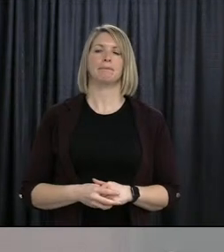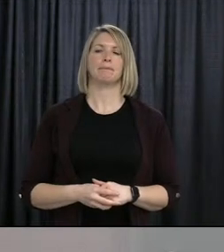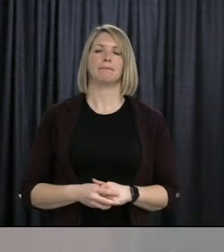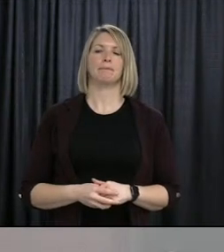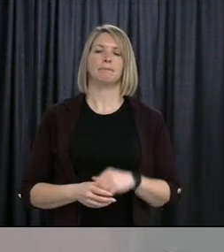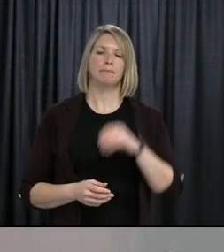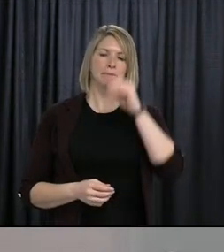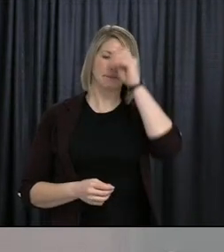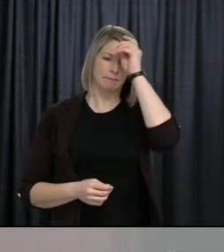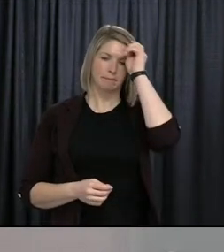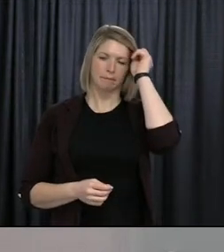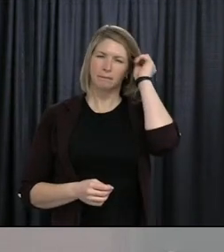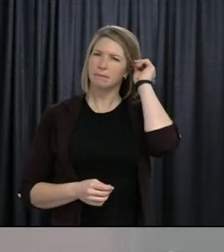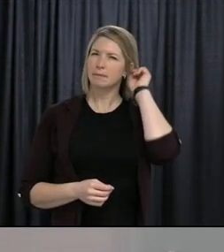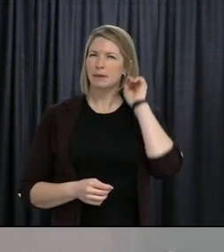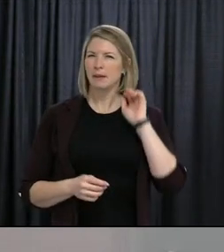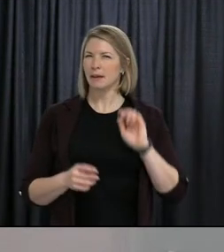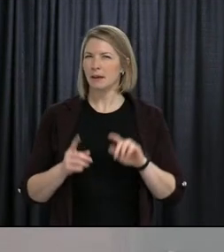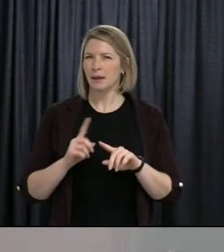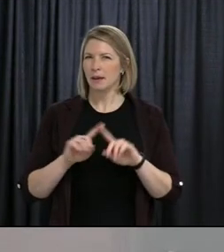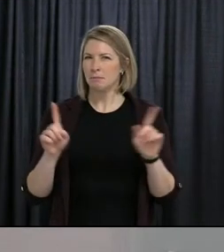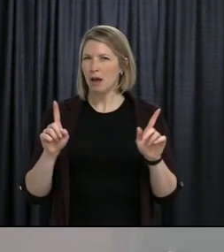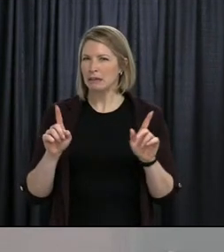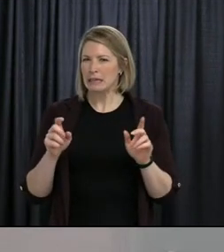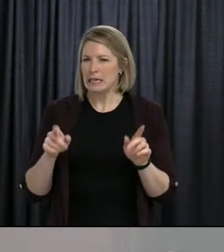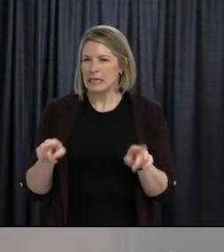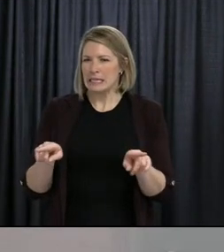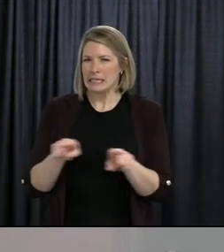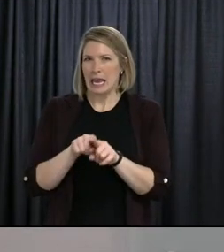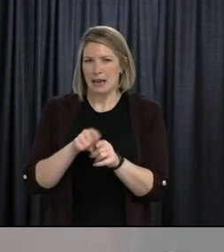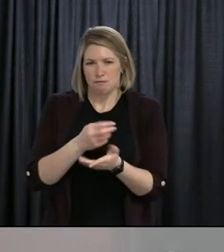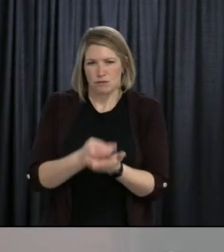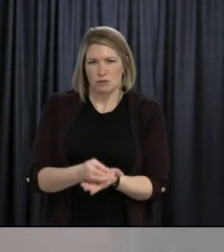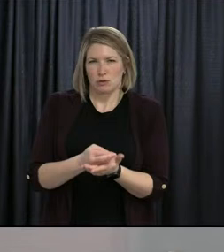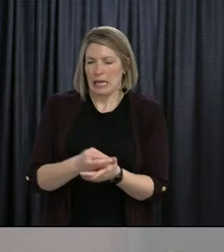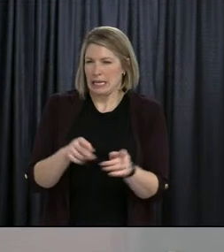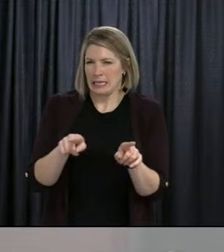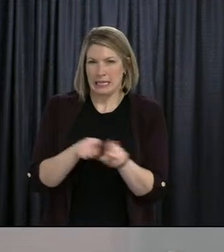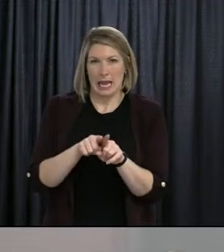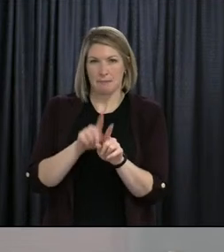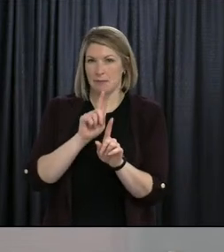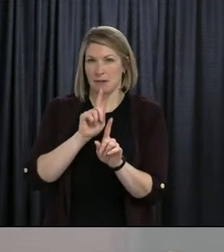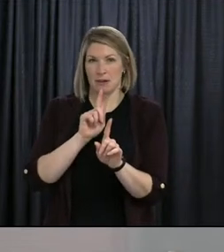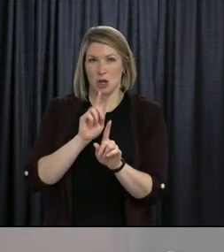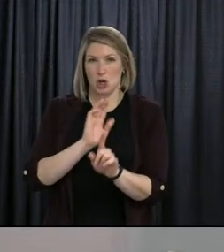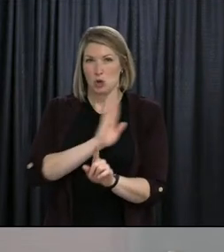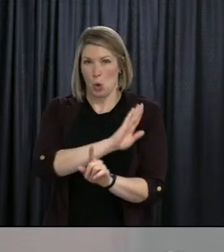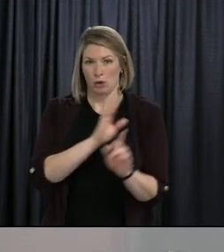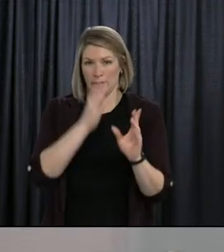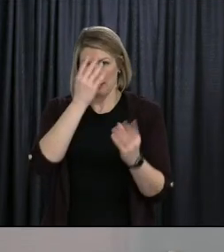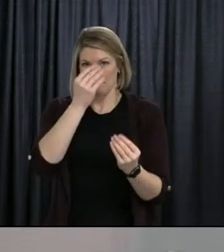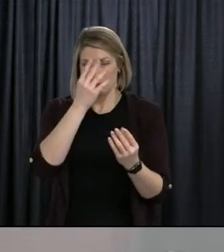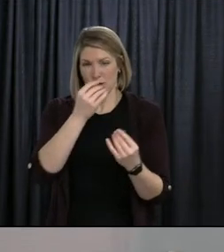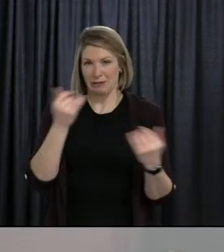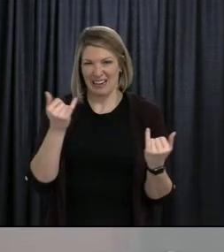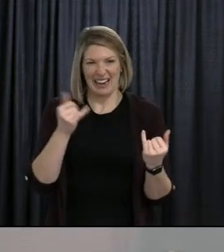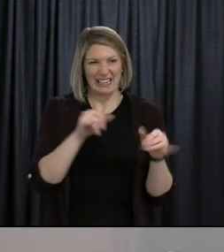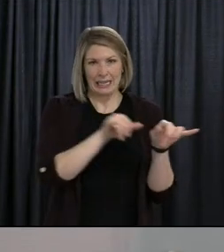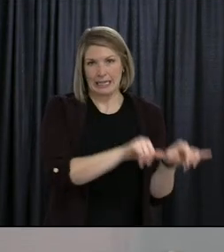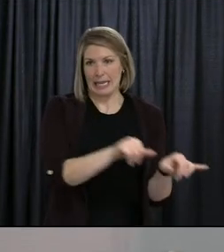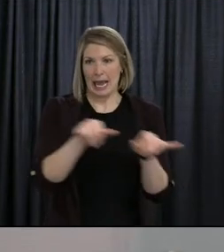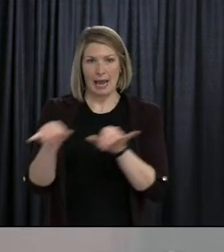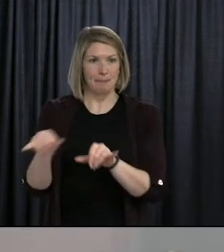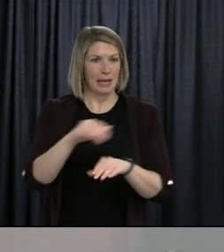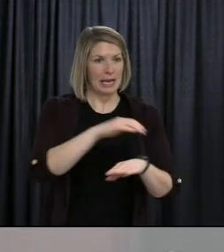But the same resources, the same announcement that you did this morning, everything will still be accessible for the French School?